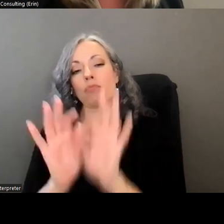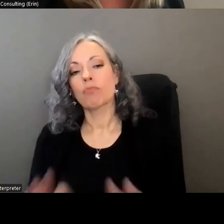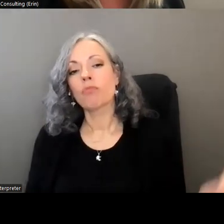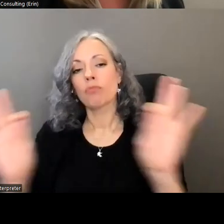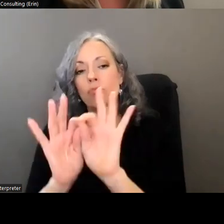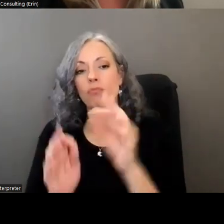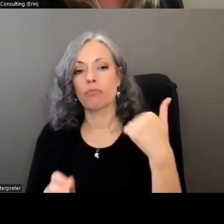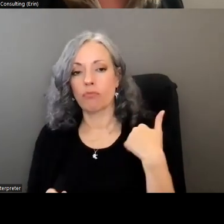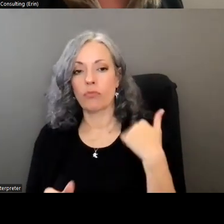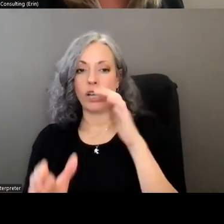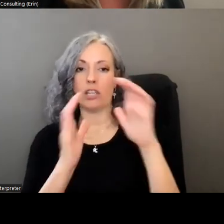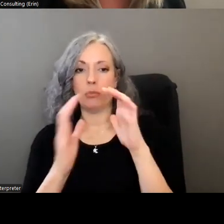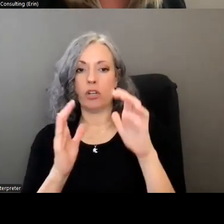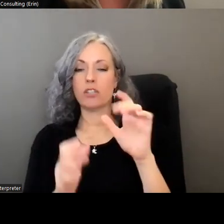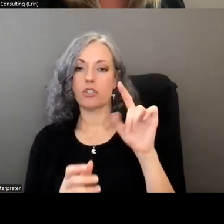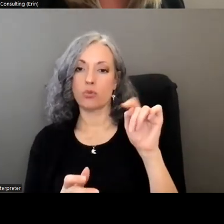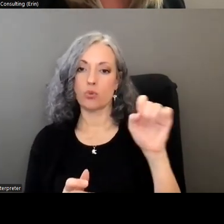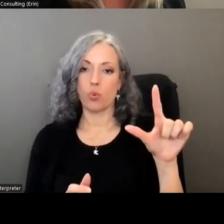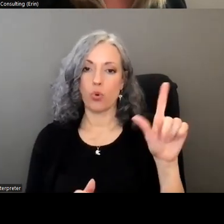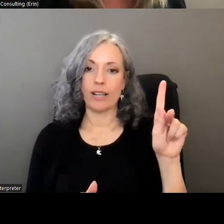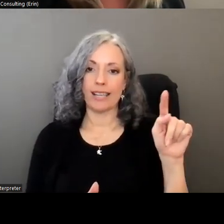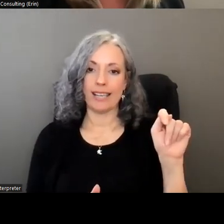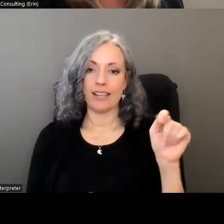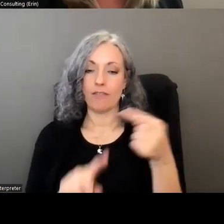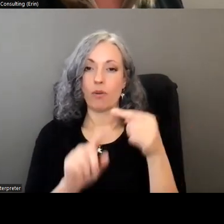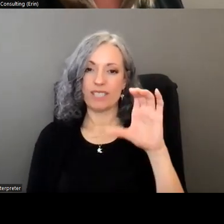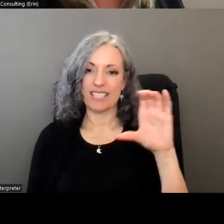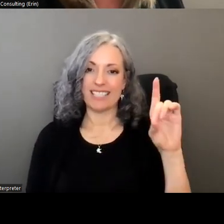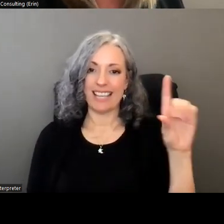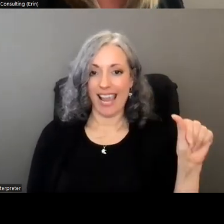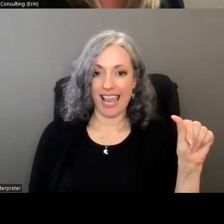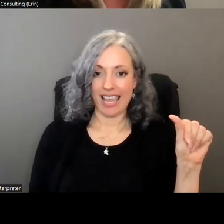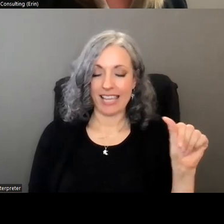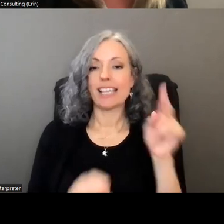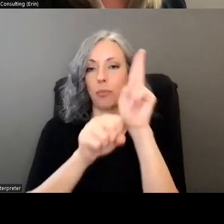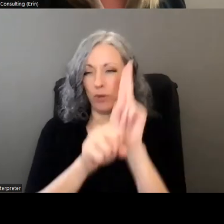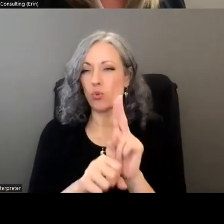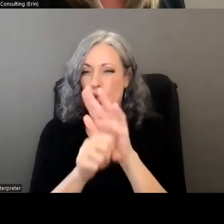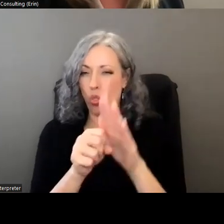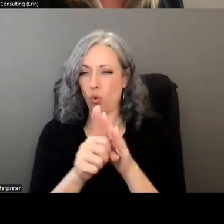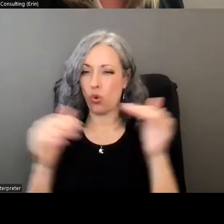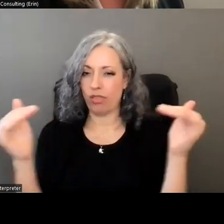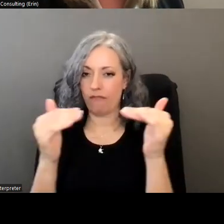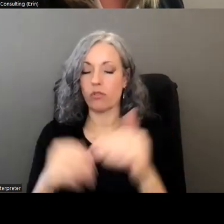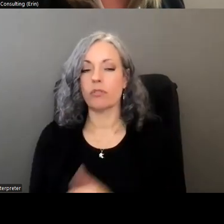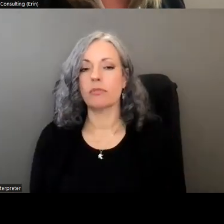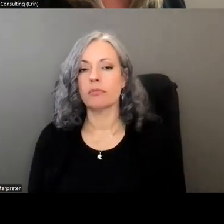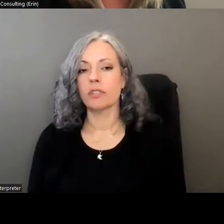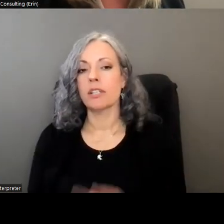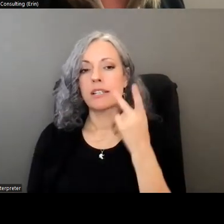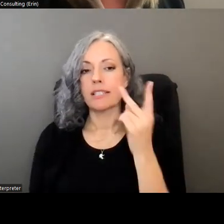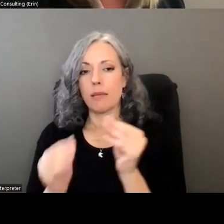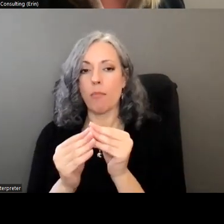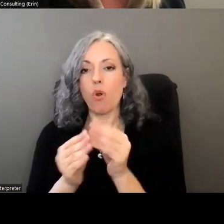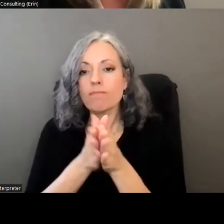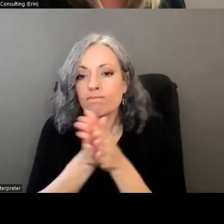communication toolkits that come from cda that can be used and leveraged at the local level and so to see more of efforts like